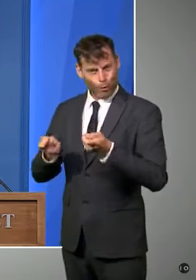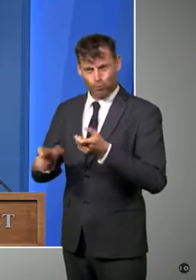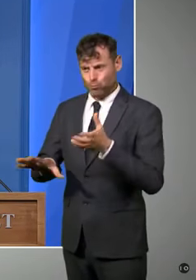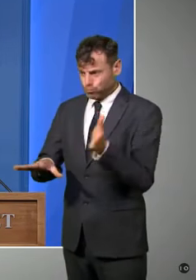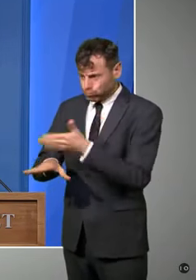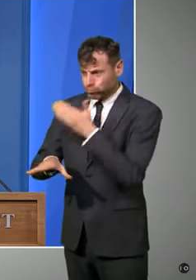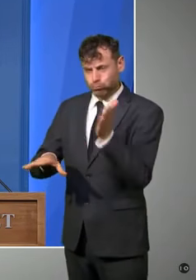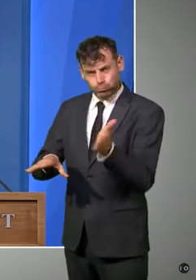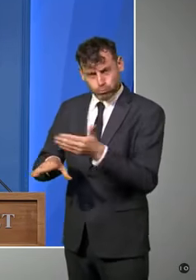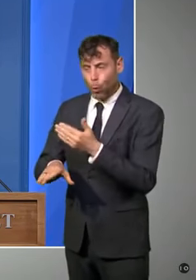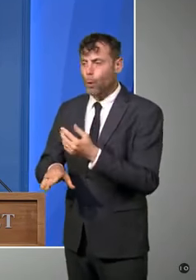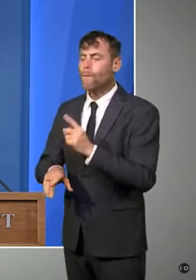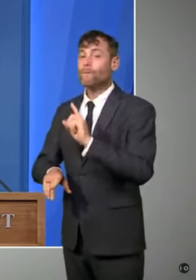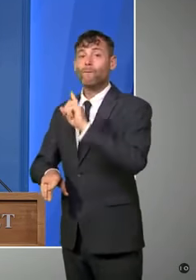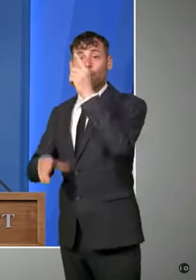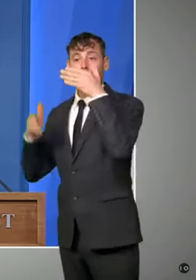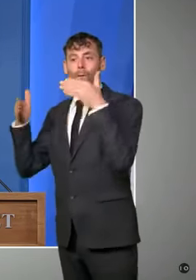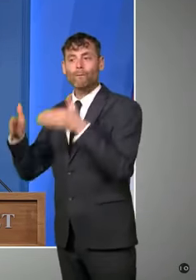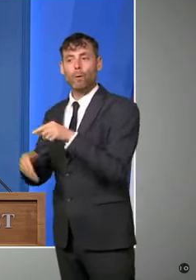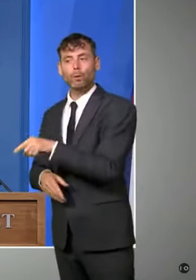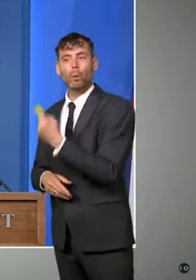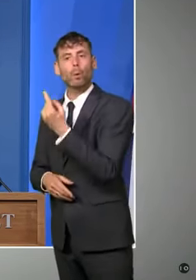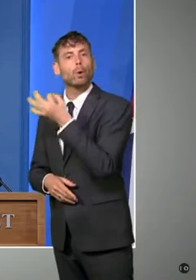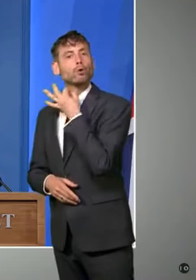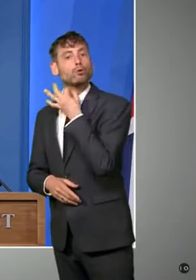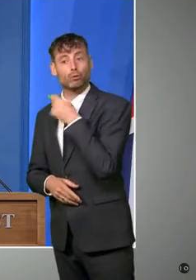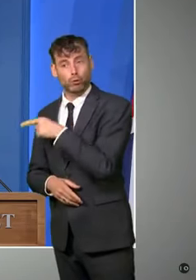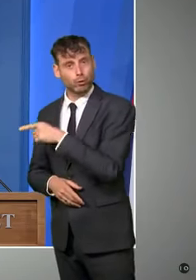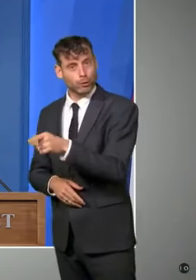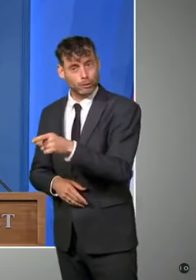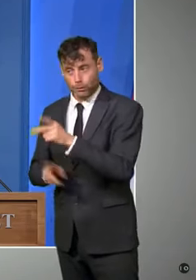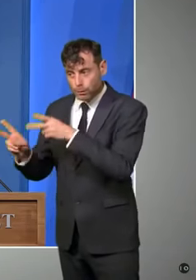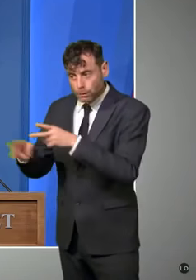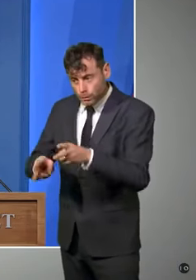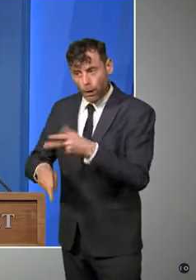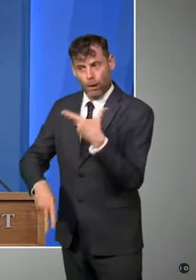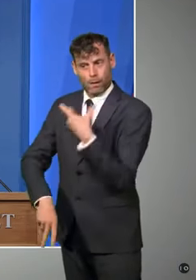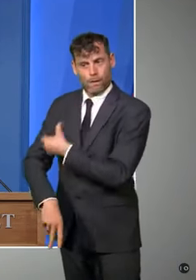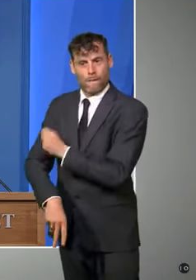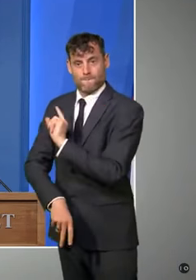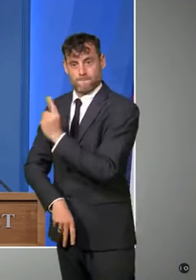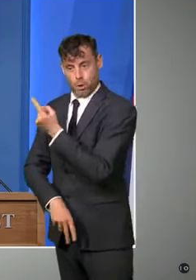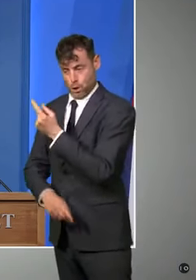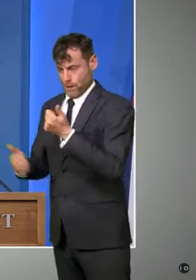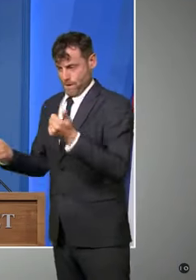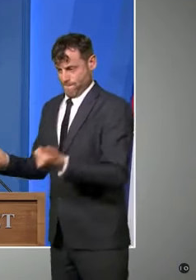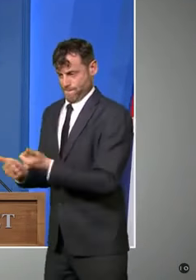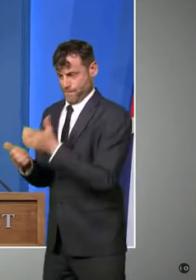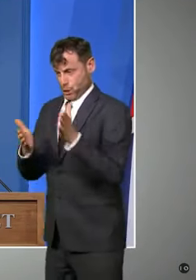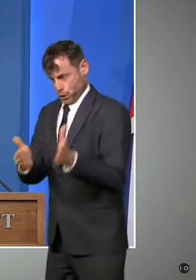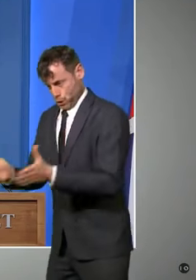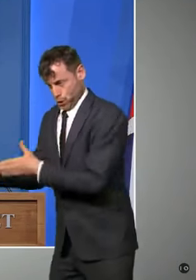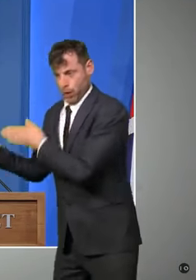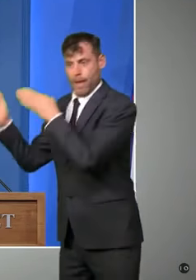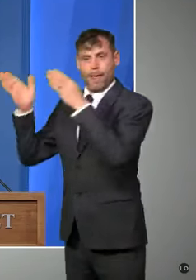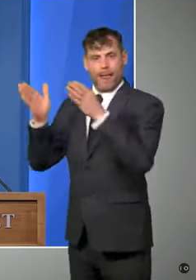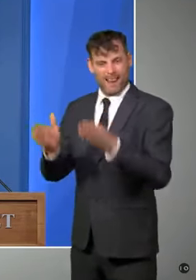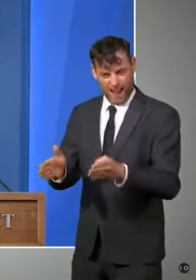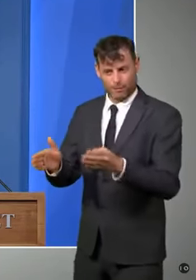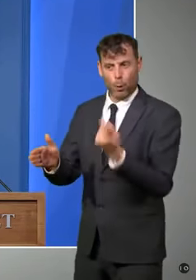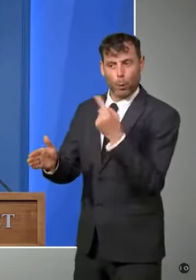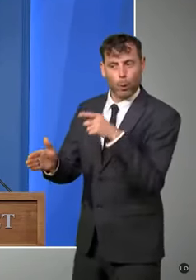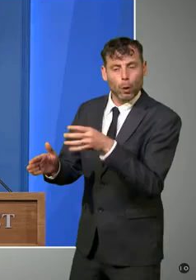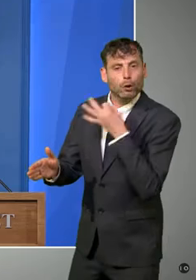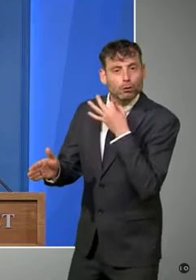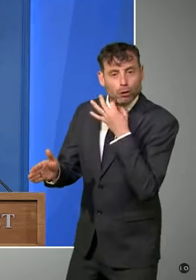people. The public response has been incredible. And I thank you if you've come forward for your first dose. And please continue to come